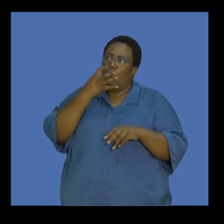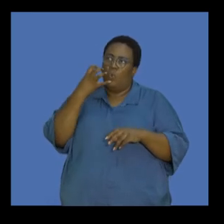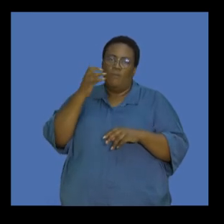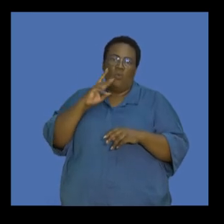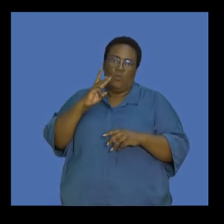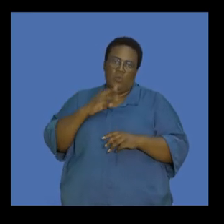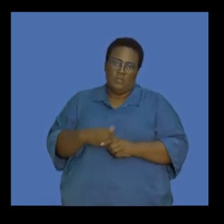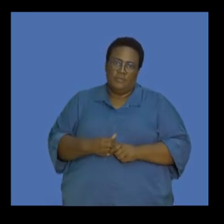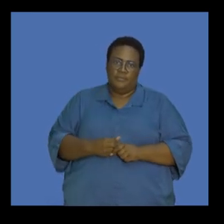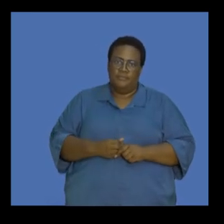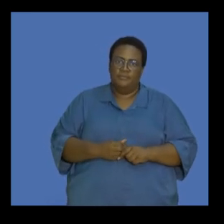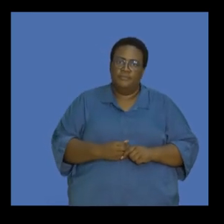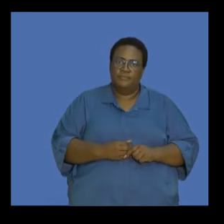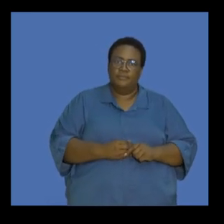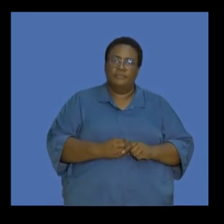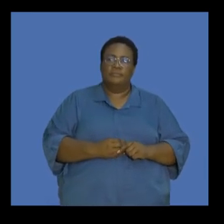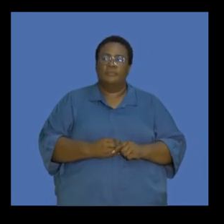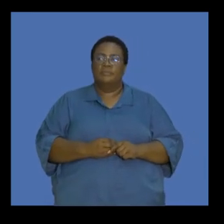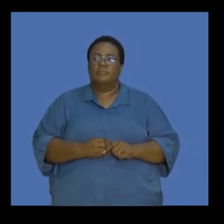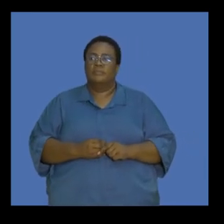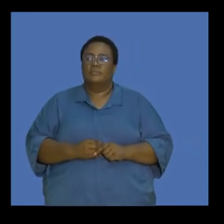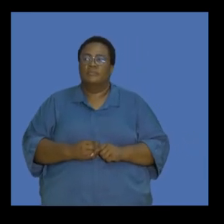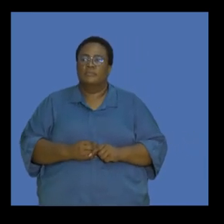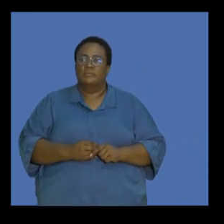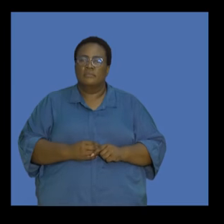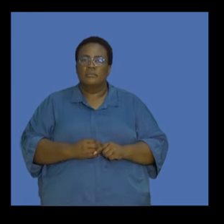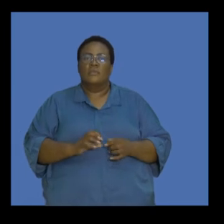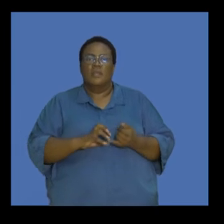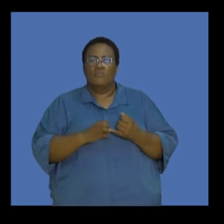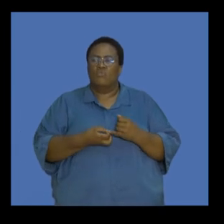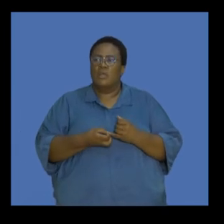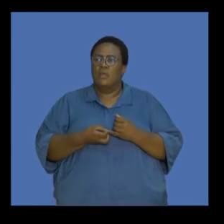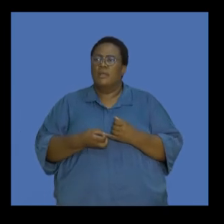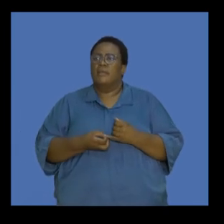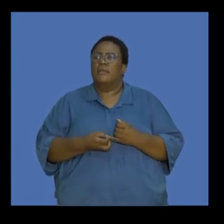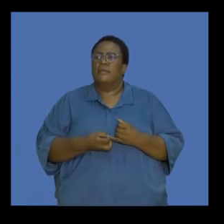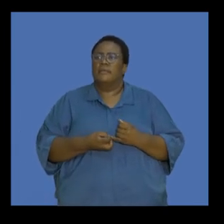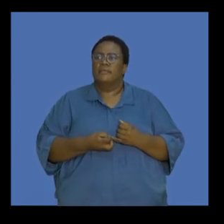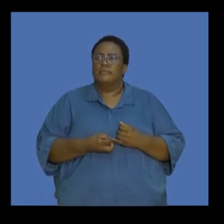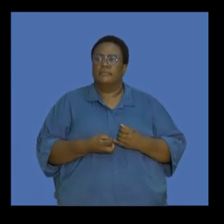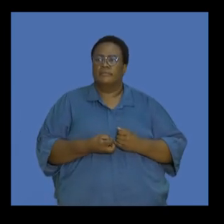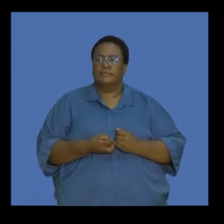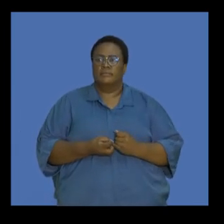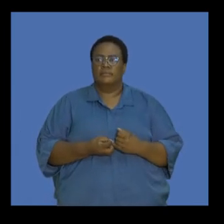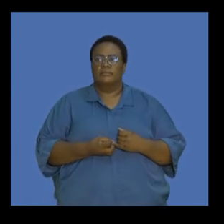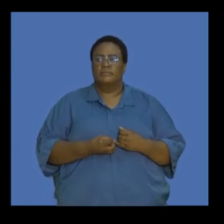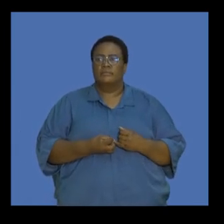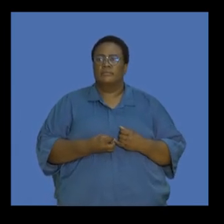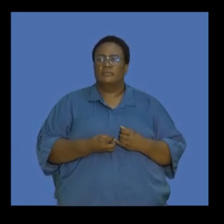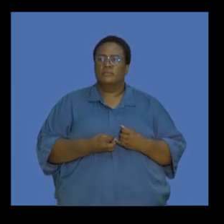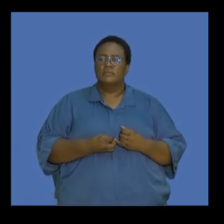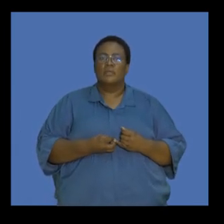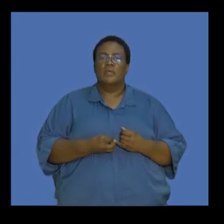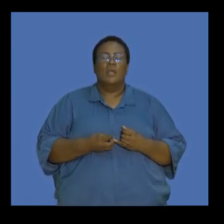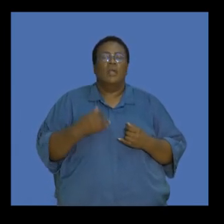heat up the water. Okay. Okay. Try skipping as a mechanism.